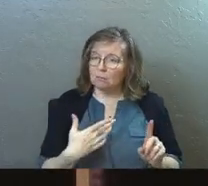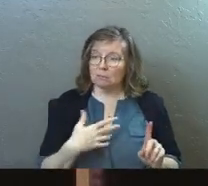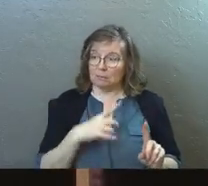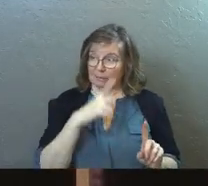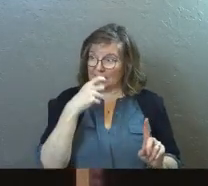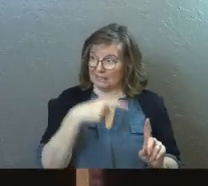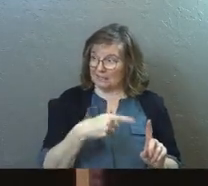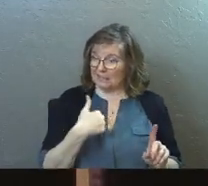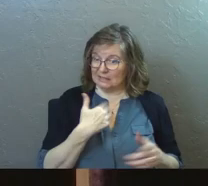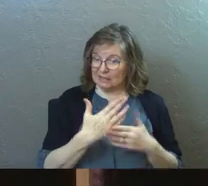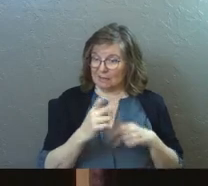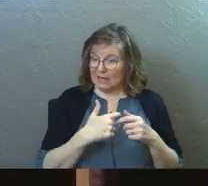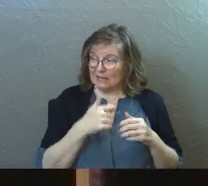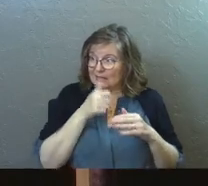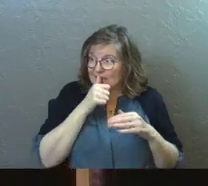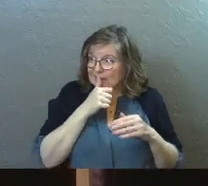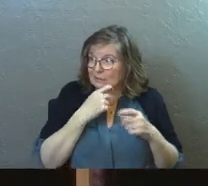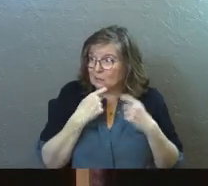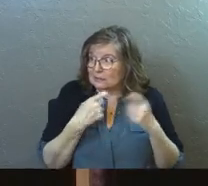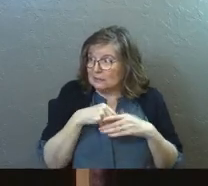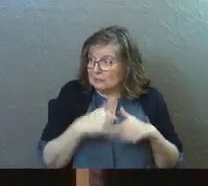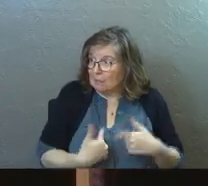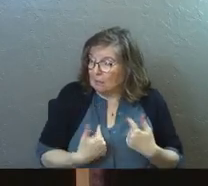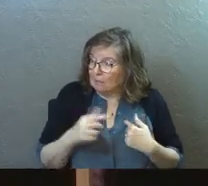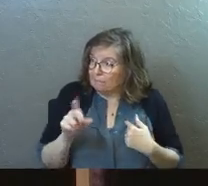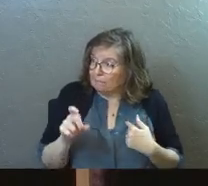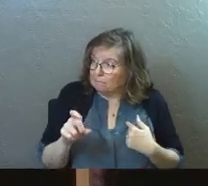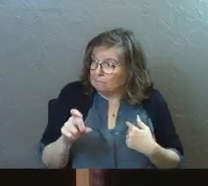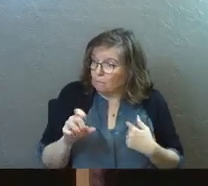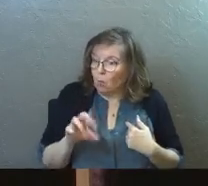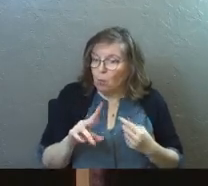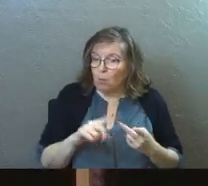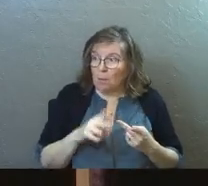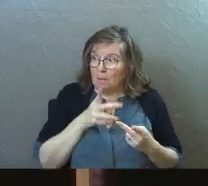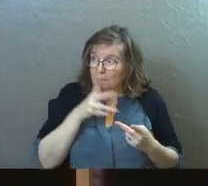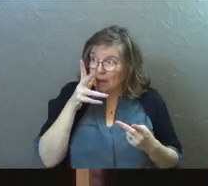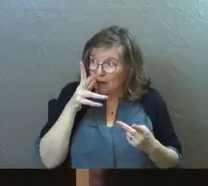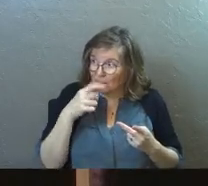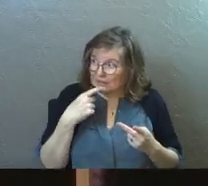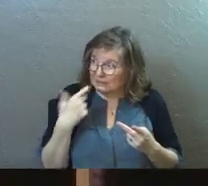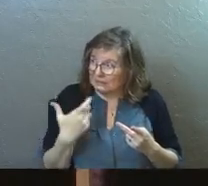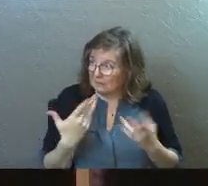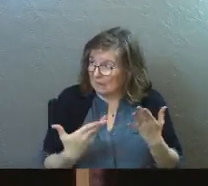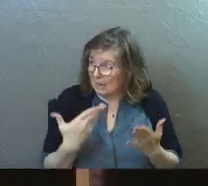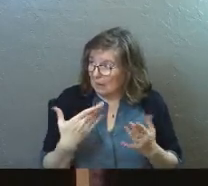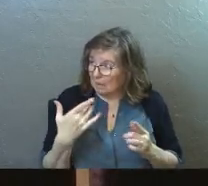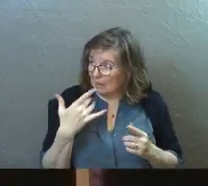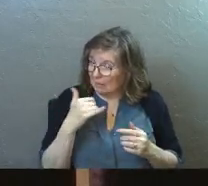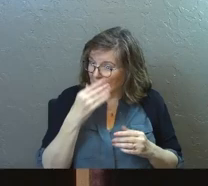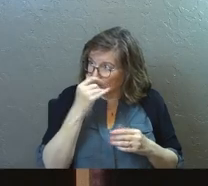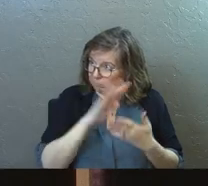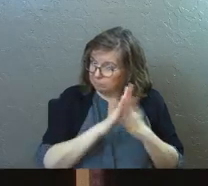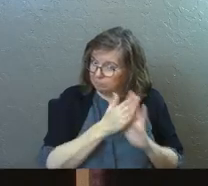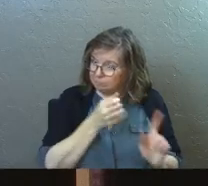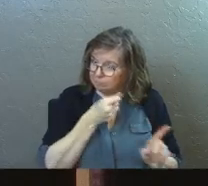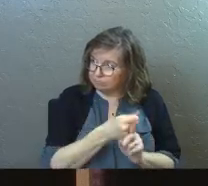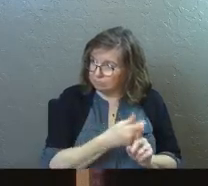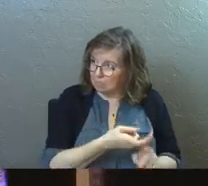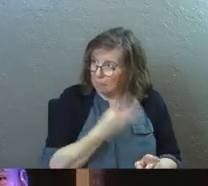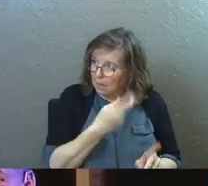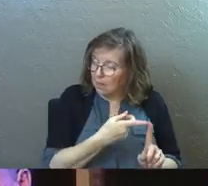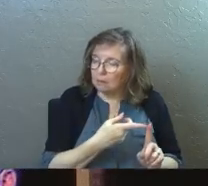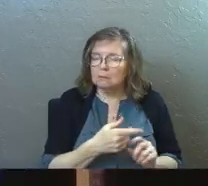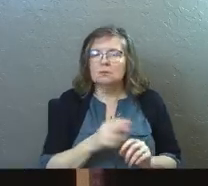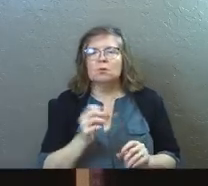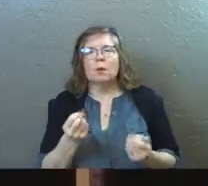Is it because he's got some kind of secret sin in his life? Or maybe his parents had secret sin. How many people have come